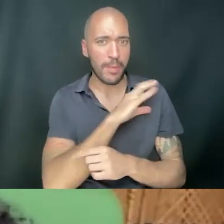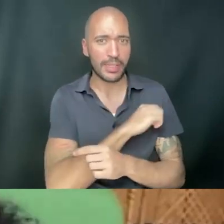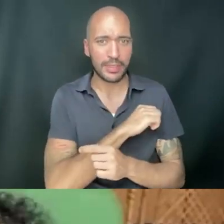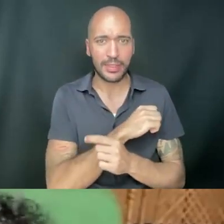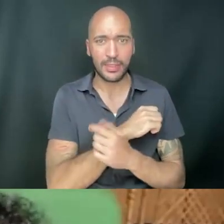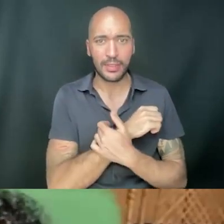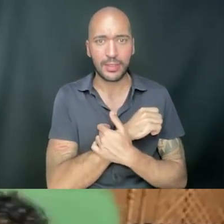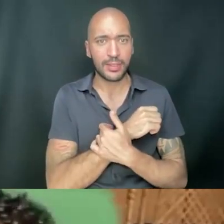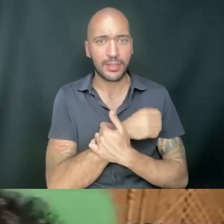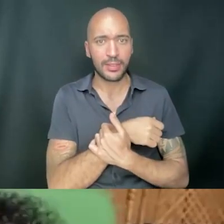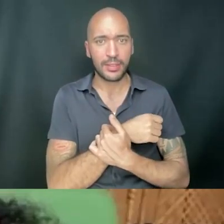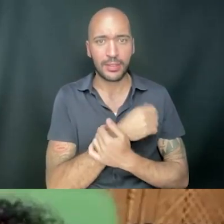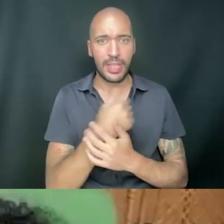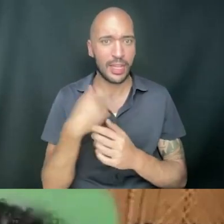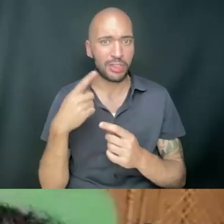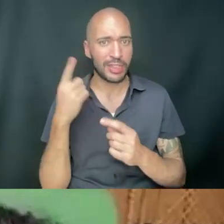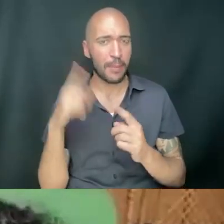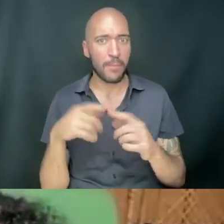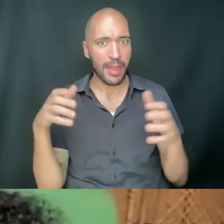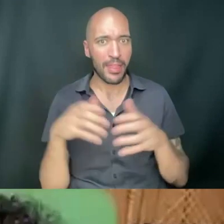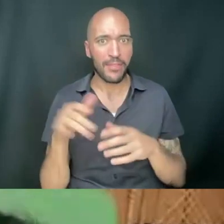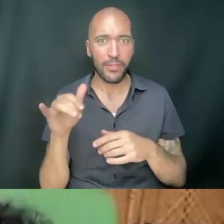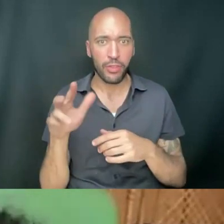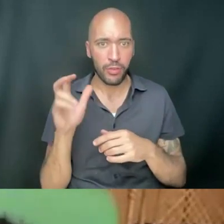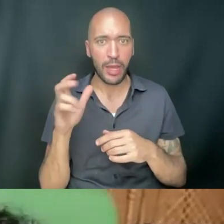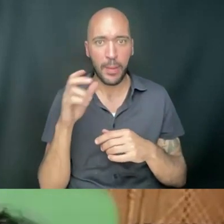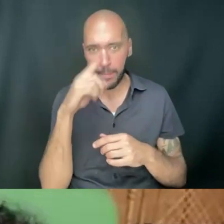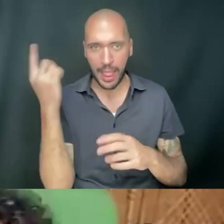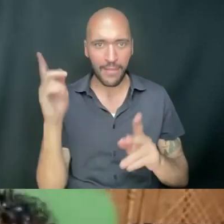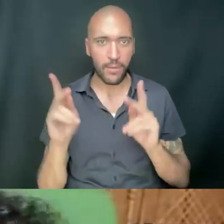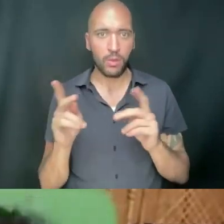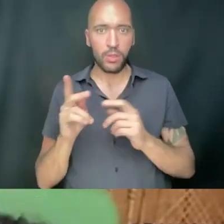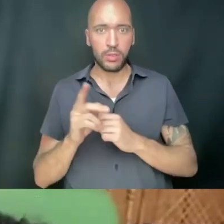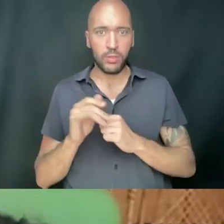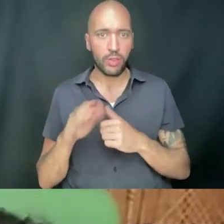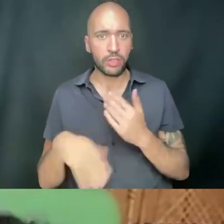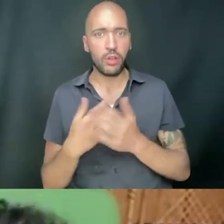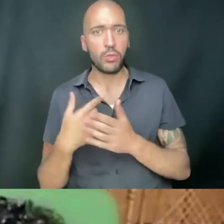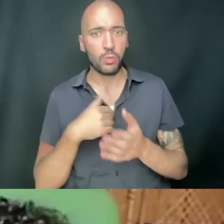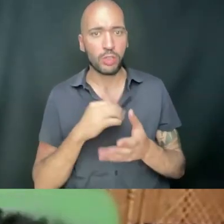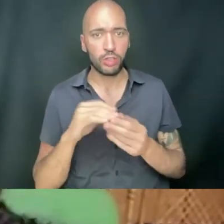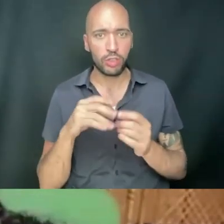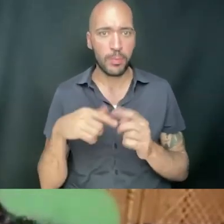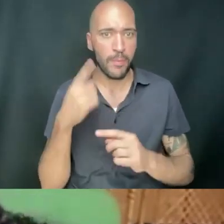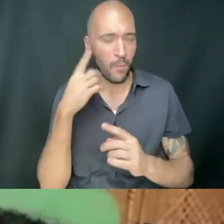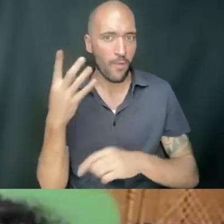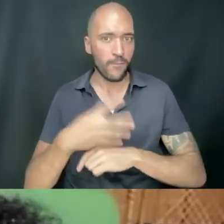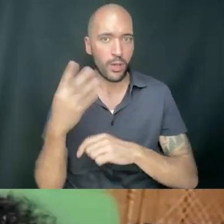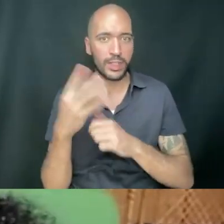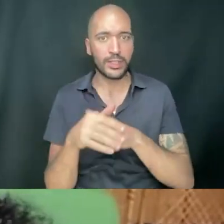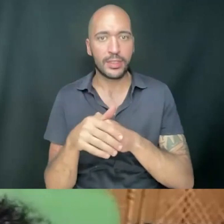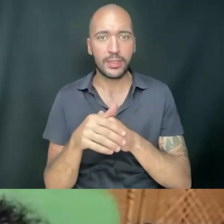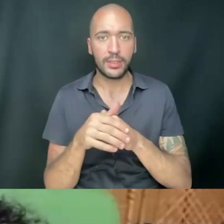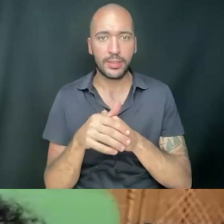And I was, like, yo, I just came from a gathering of, like, like, Black folks. And that's all we talked about for, like, four days, right?